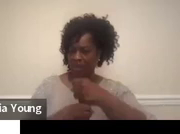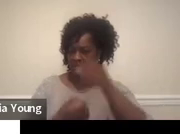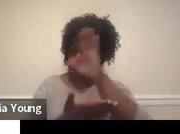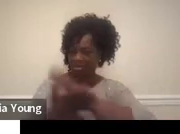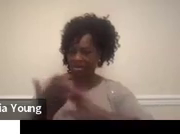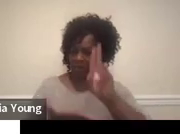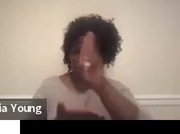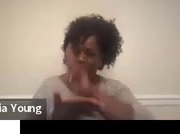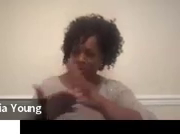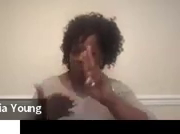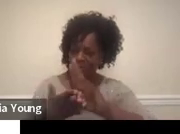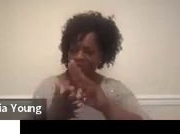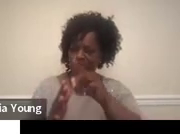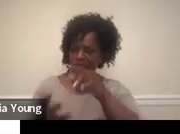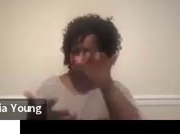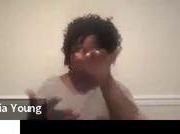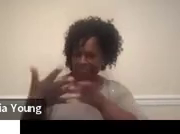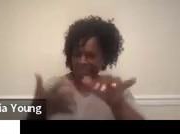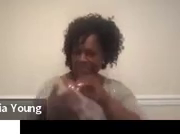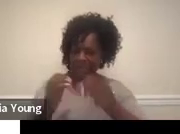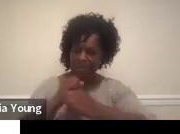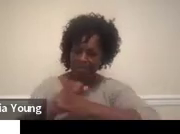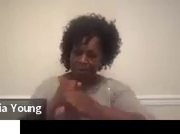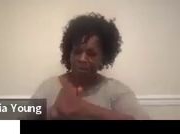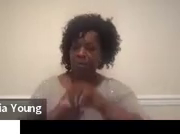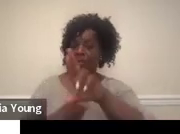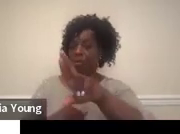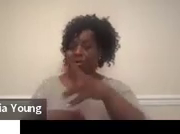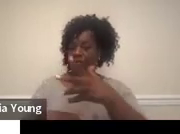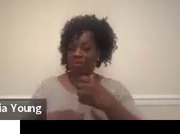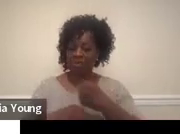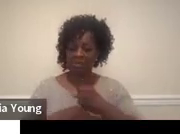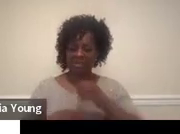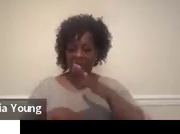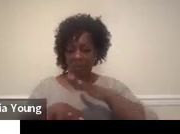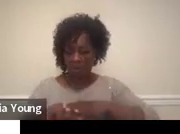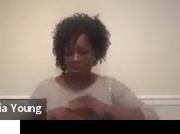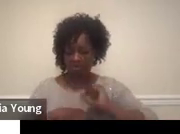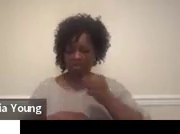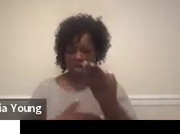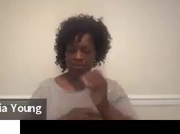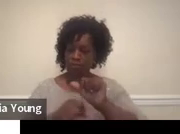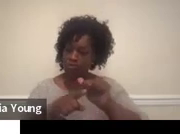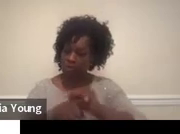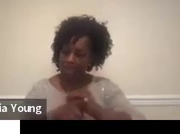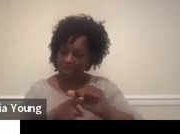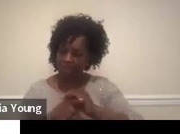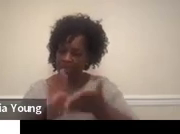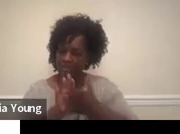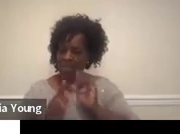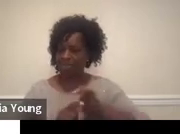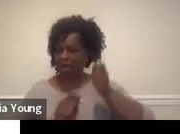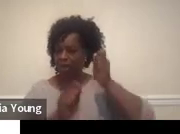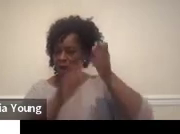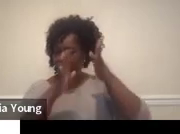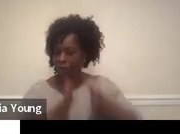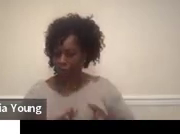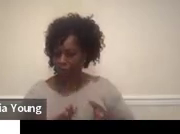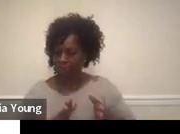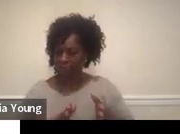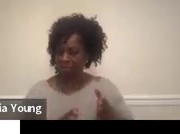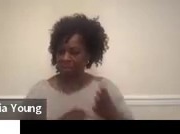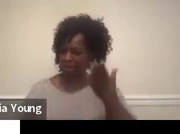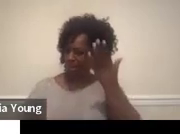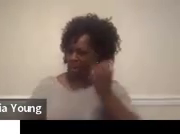university to study marketing or receive on-the-job training to become a carpenter. So why did we